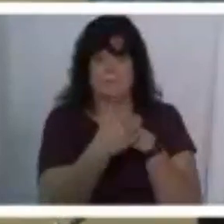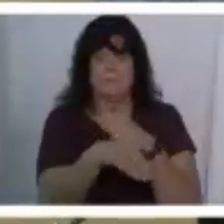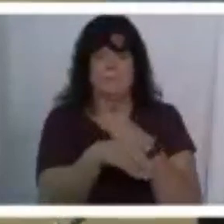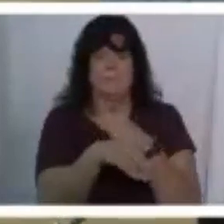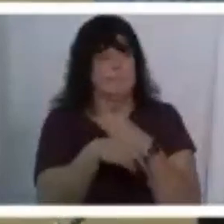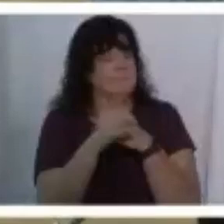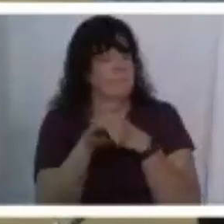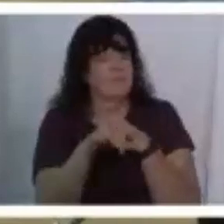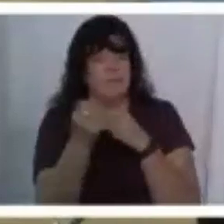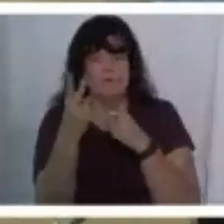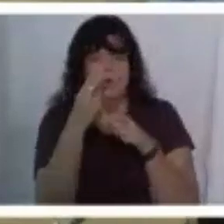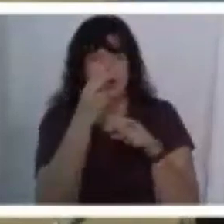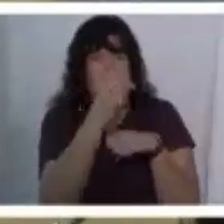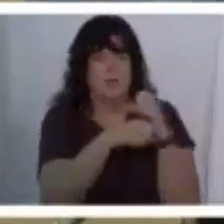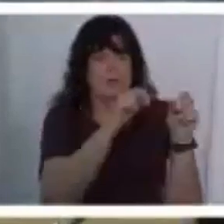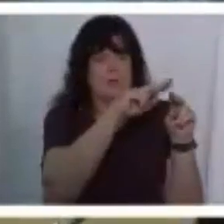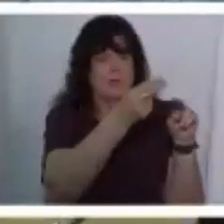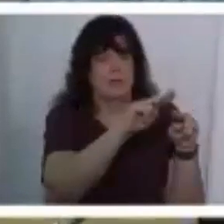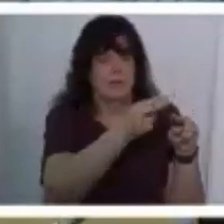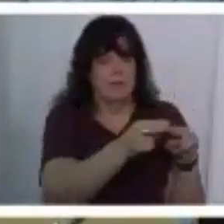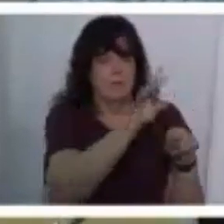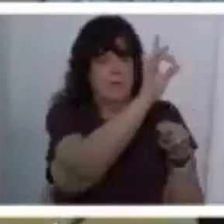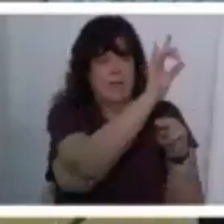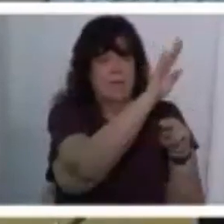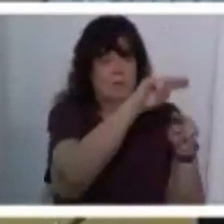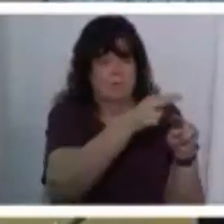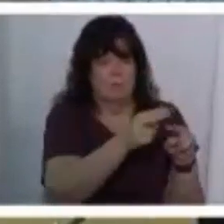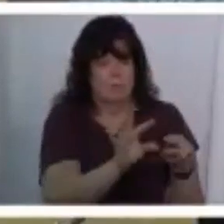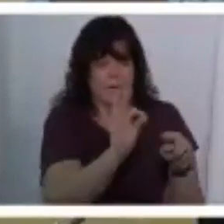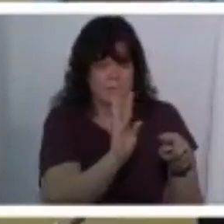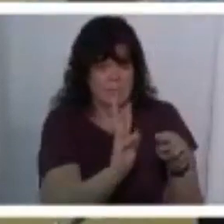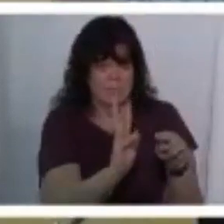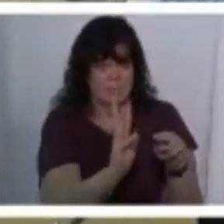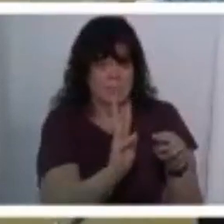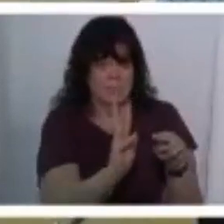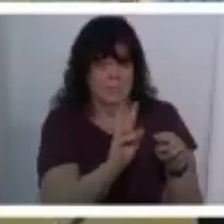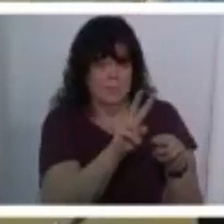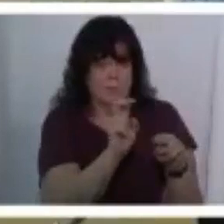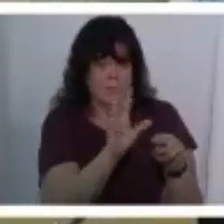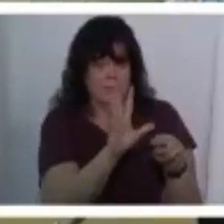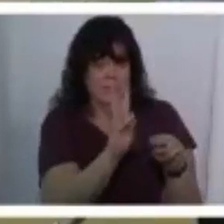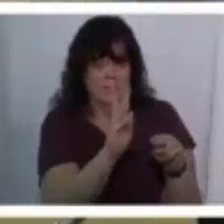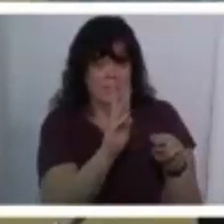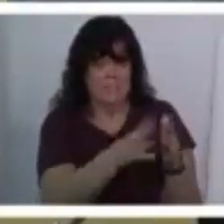12-year decline from 1984 to 1996 96 of 256 students in those